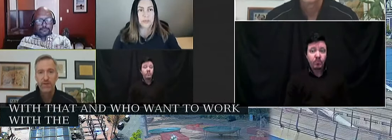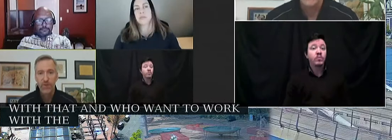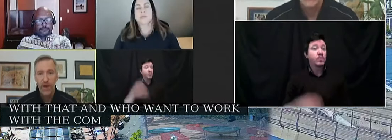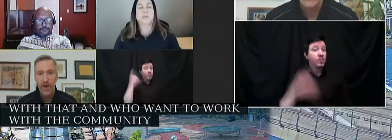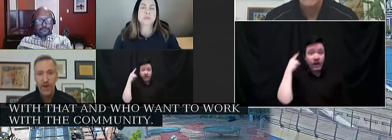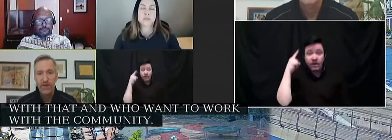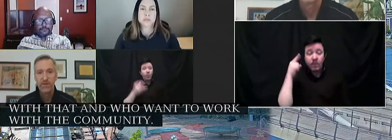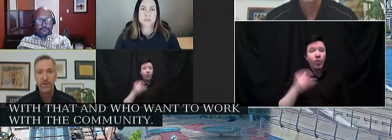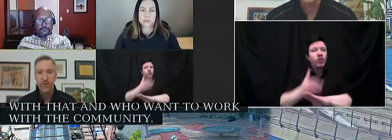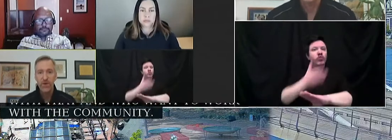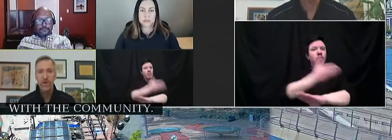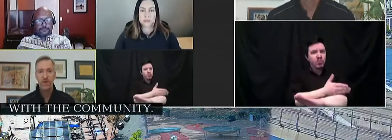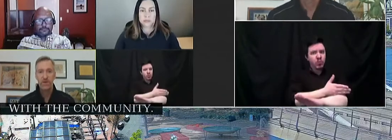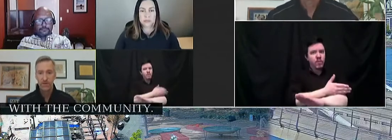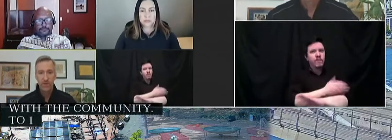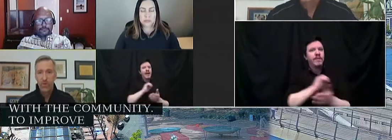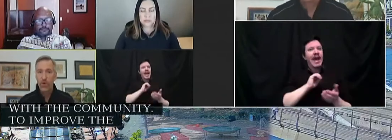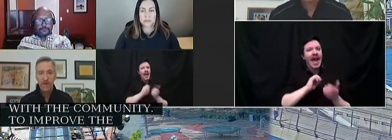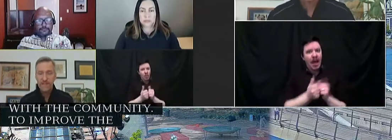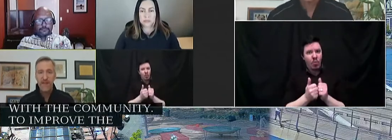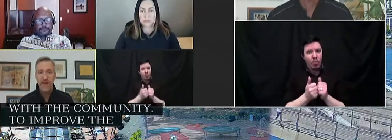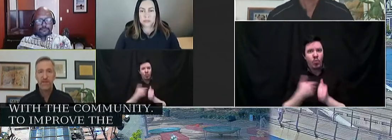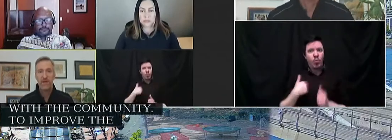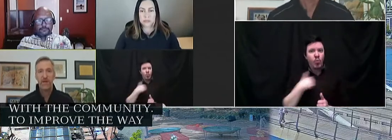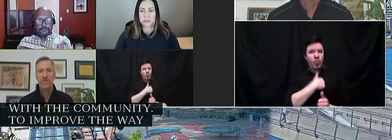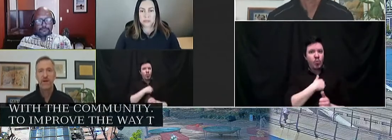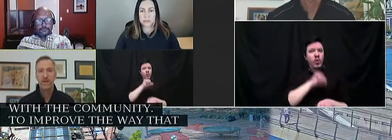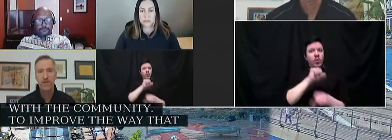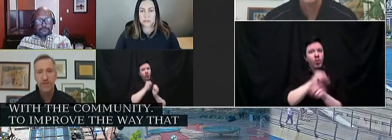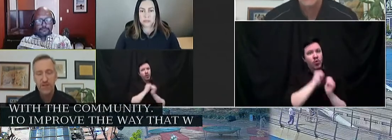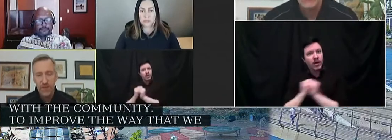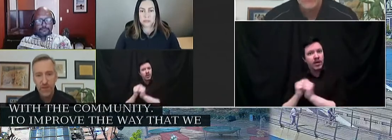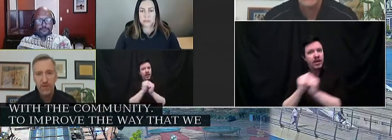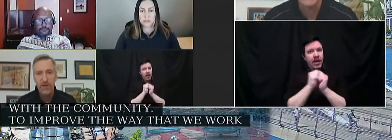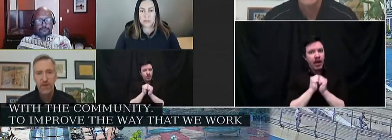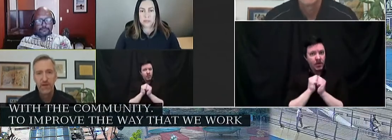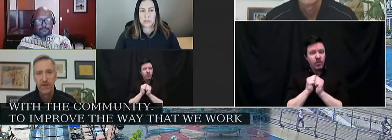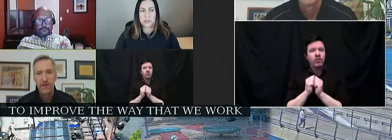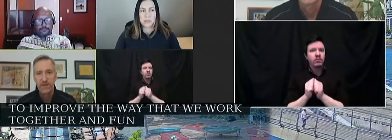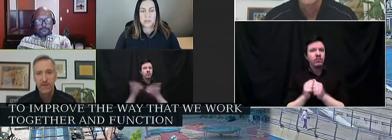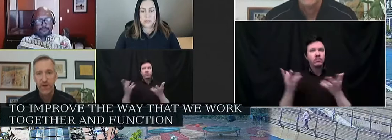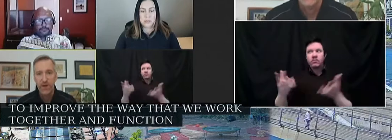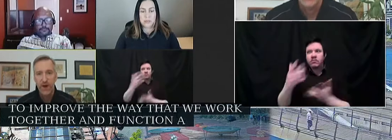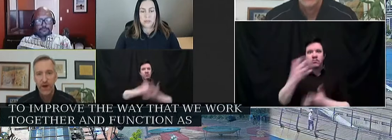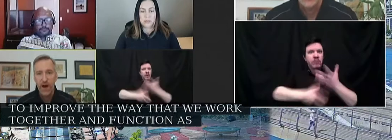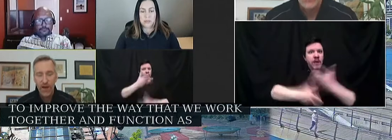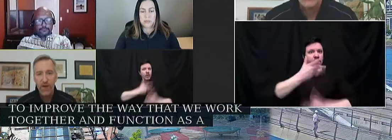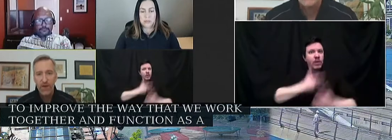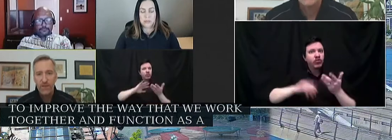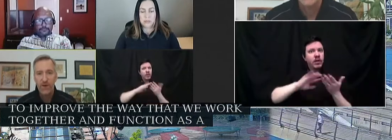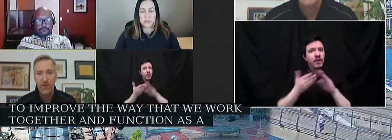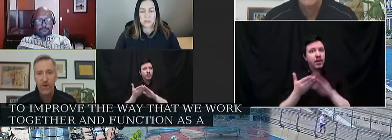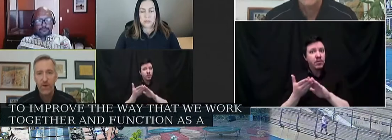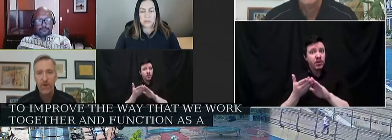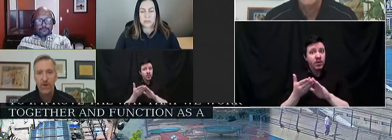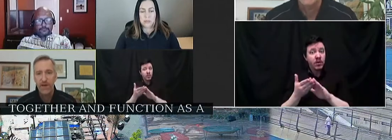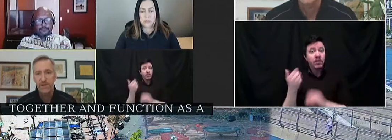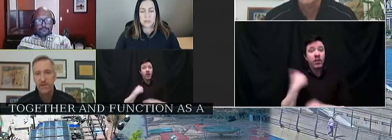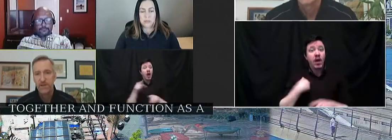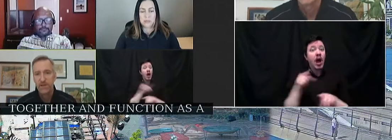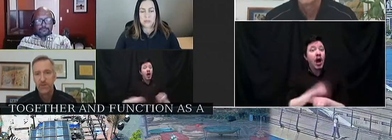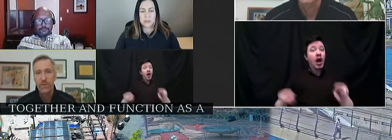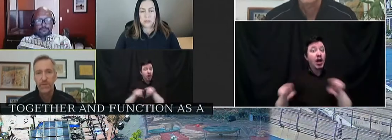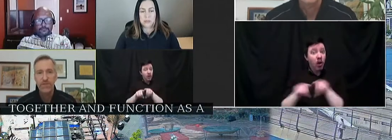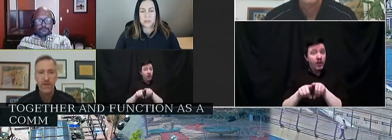the way that we work together and function as a community. So I also call,